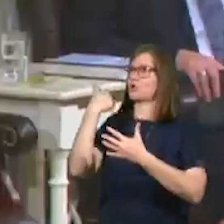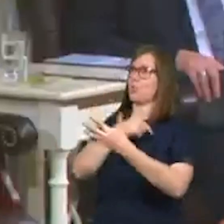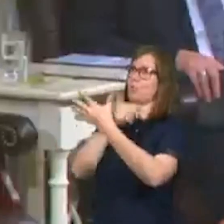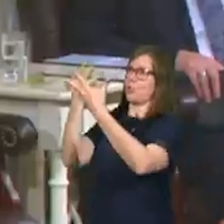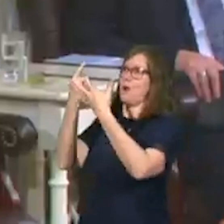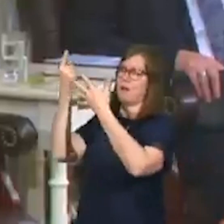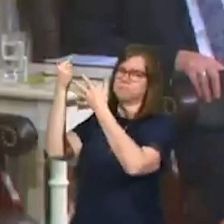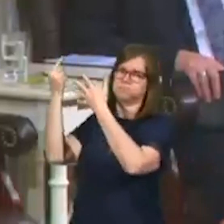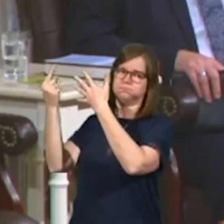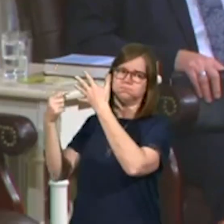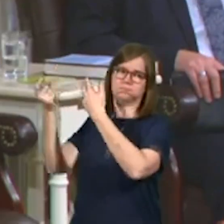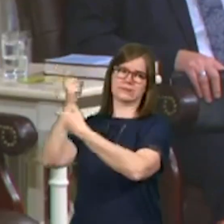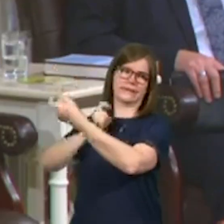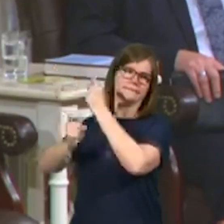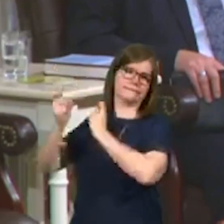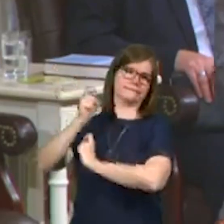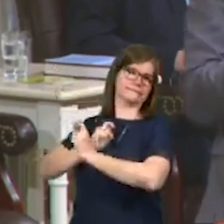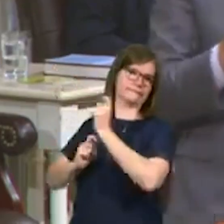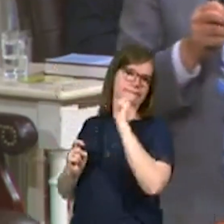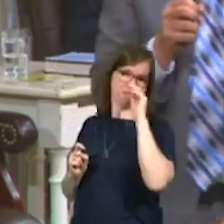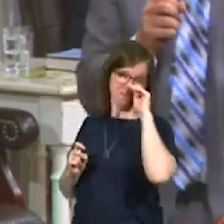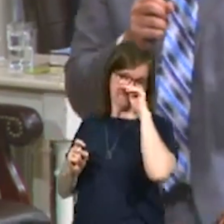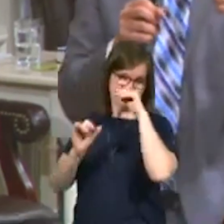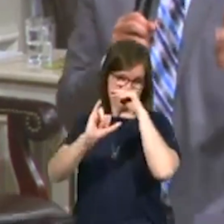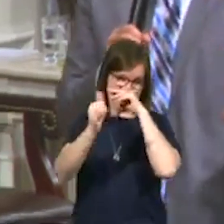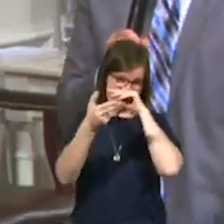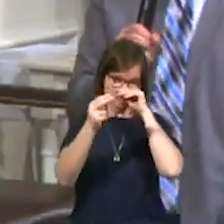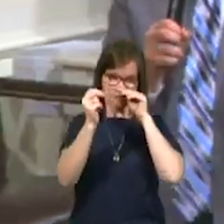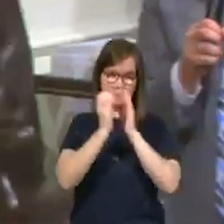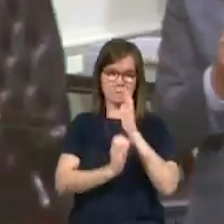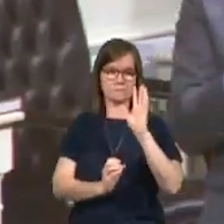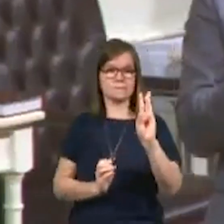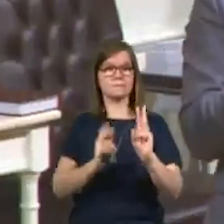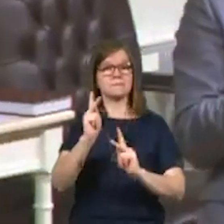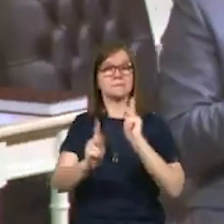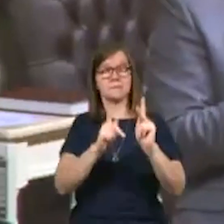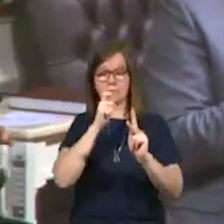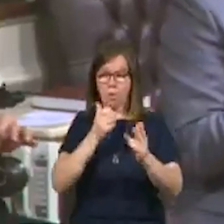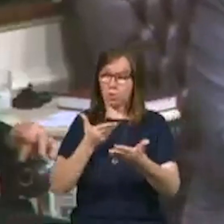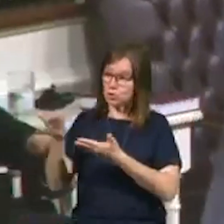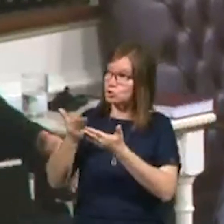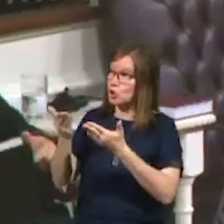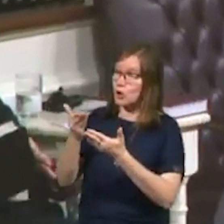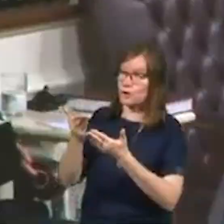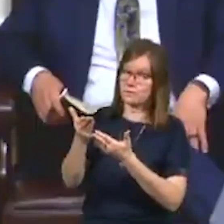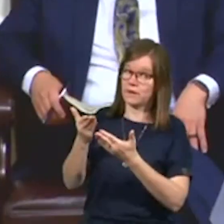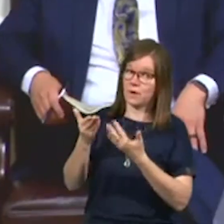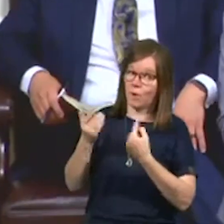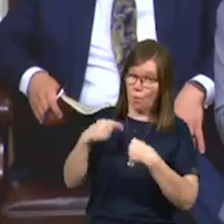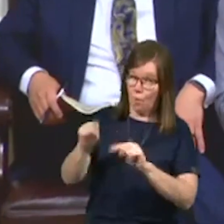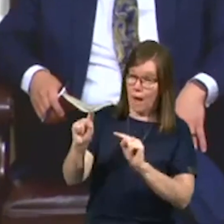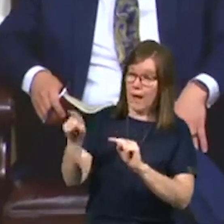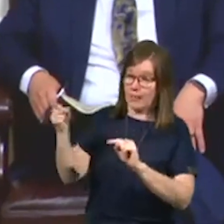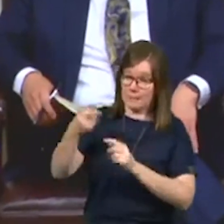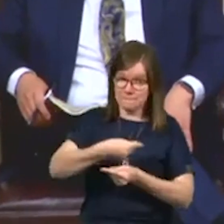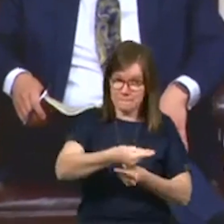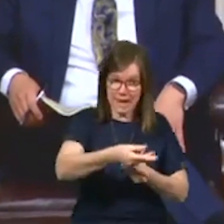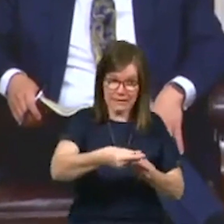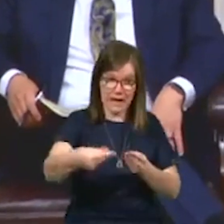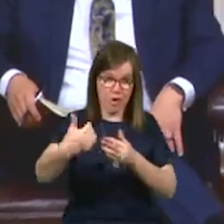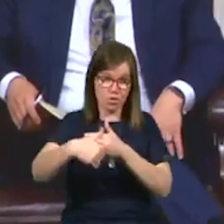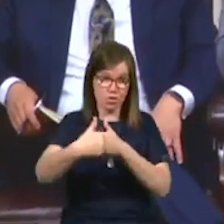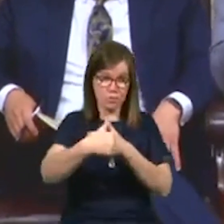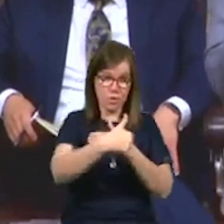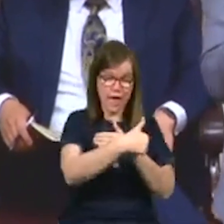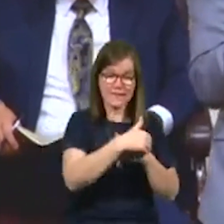us. Kind of like in John chapter number six, those people that served as long as Jesus was passing out the bread, but as soon as the miracle